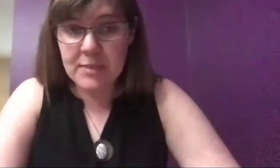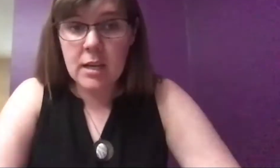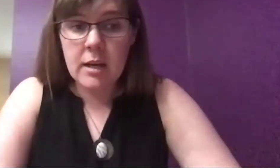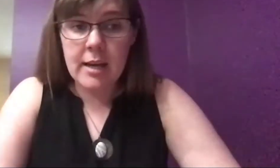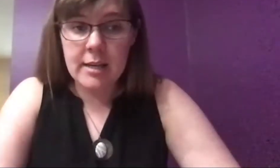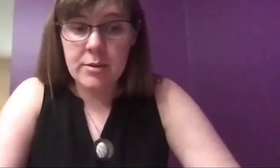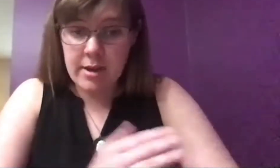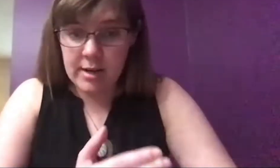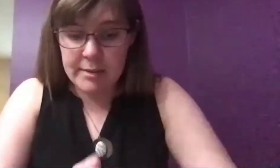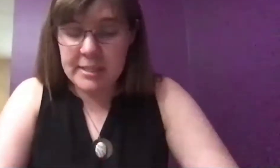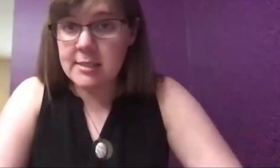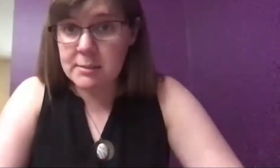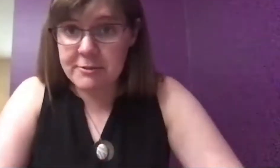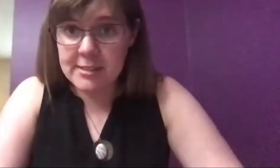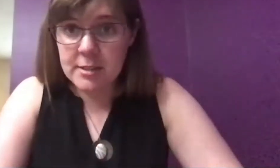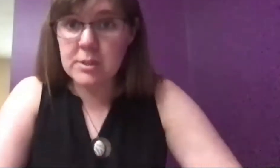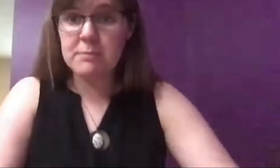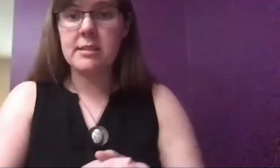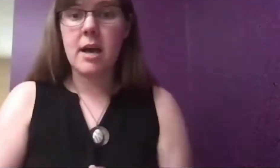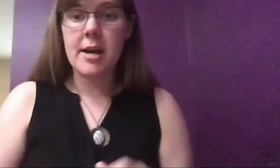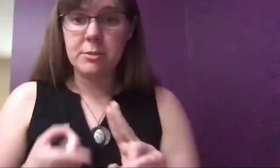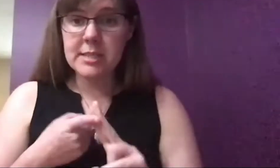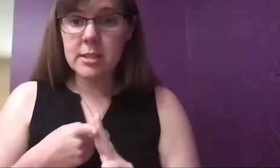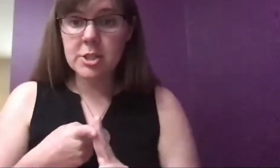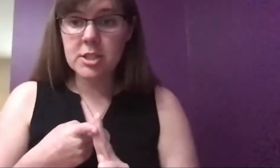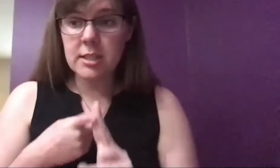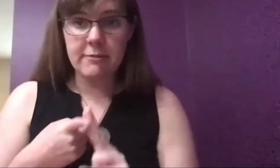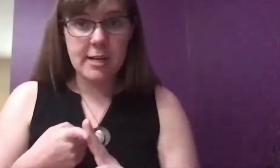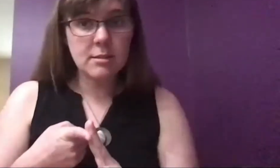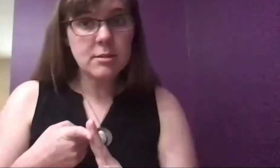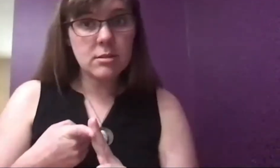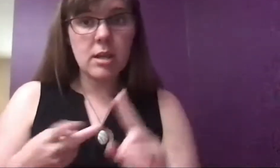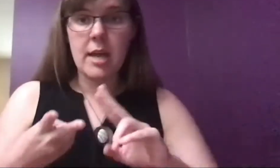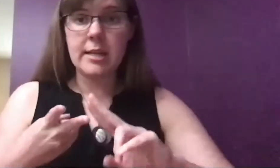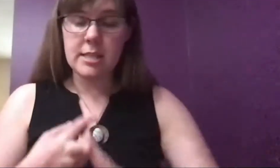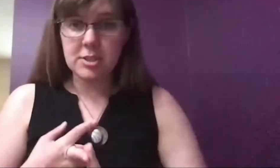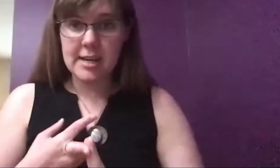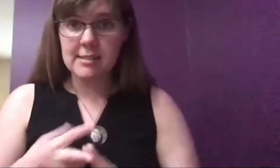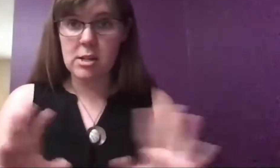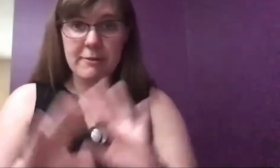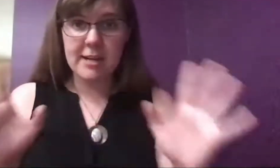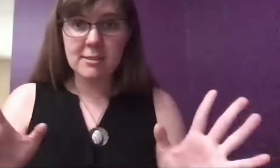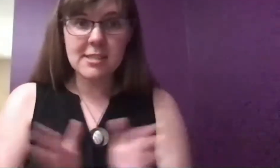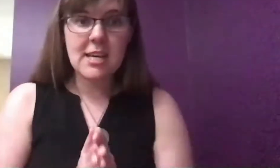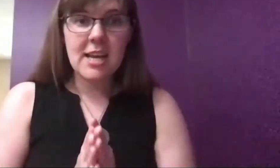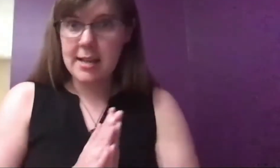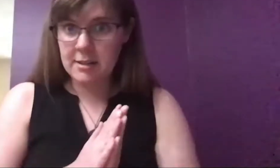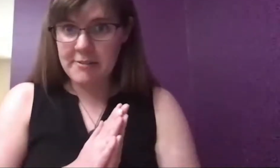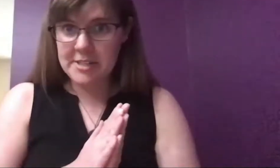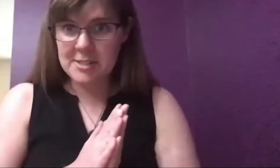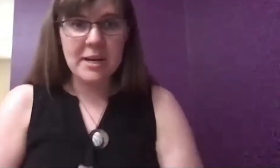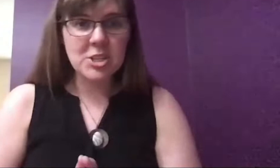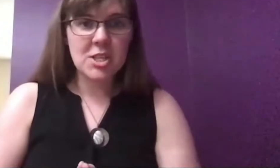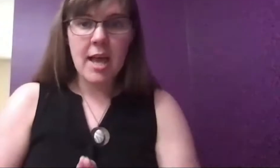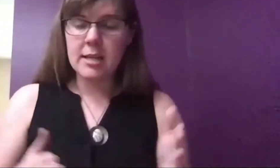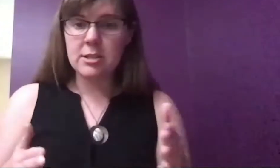and there I am an assistant professor, which means I do research in fossils and I teach classes all about fossils and I love